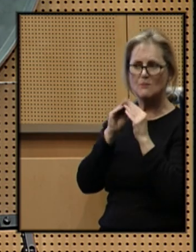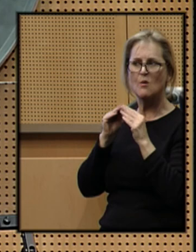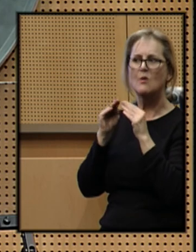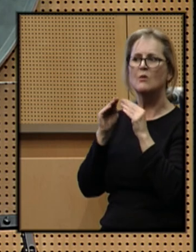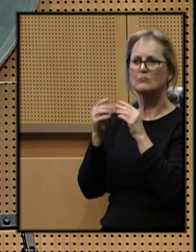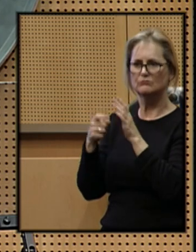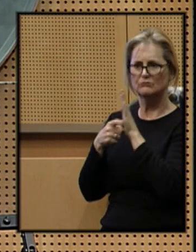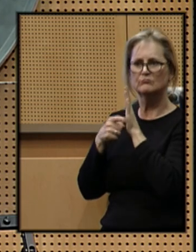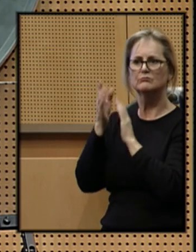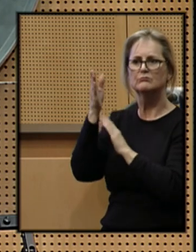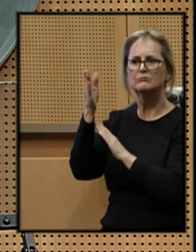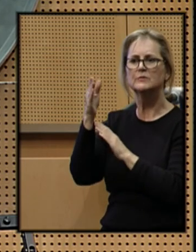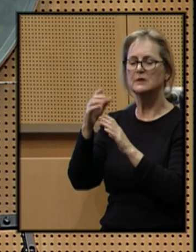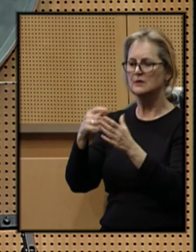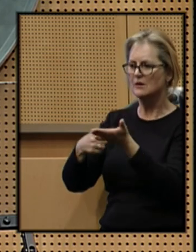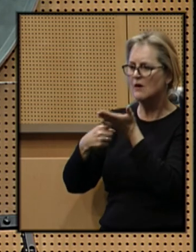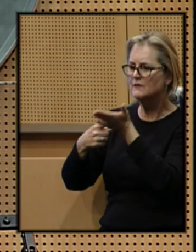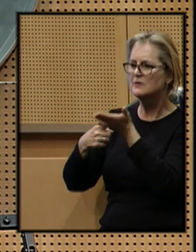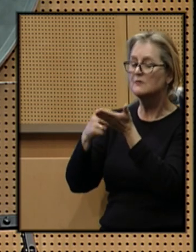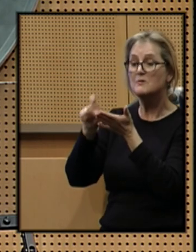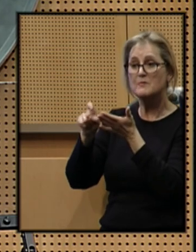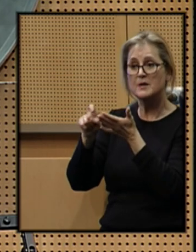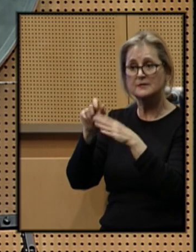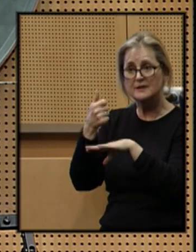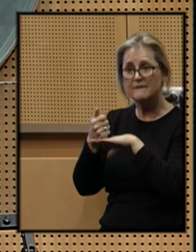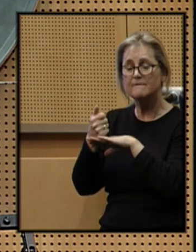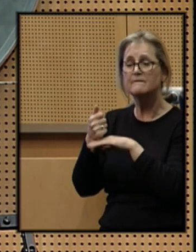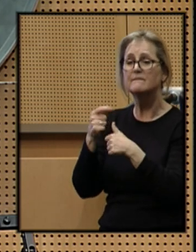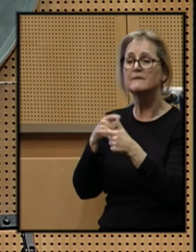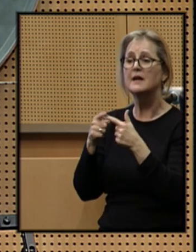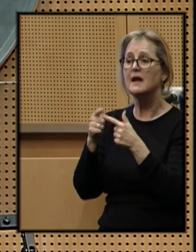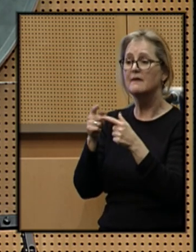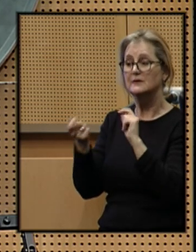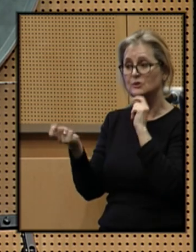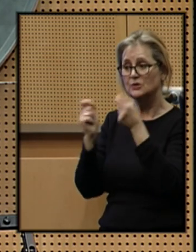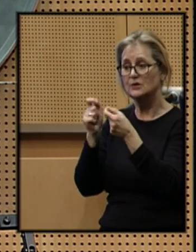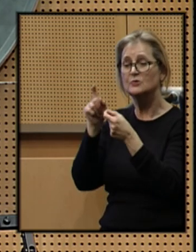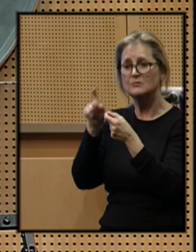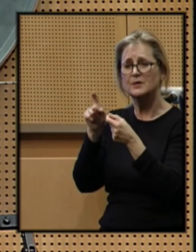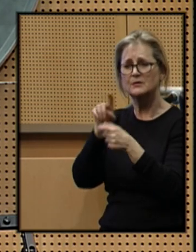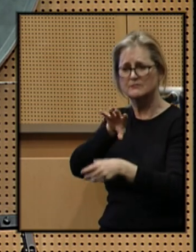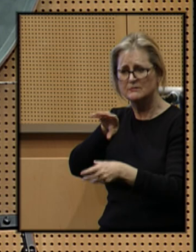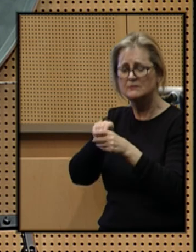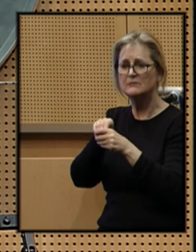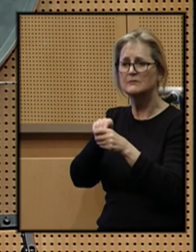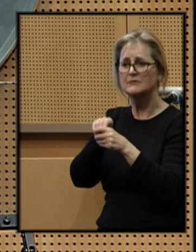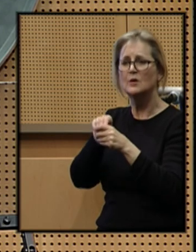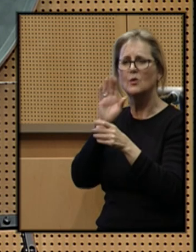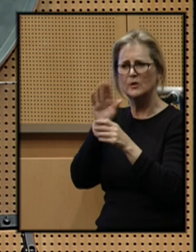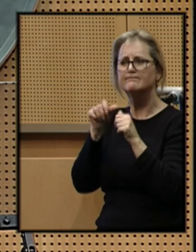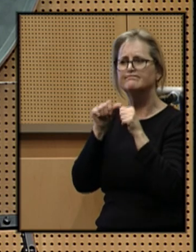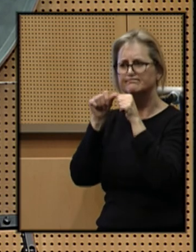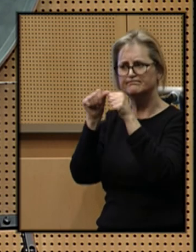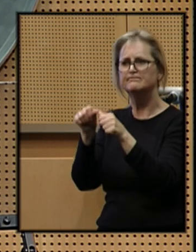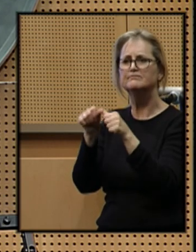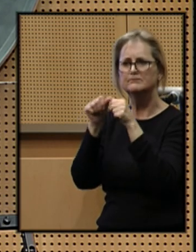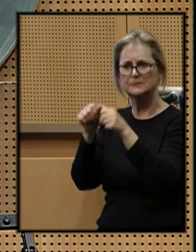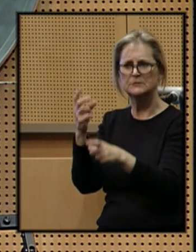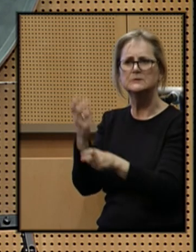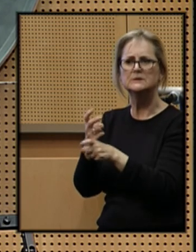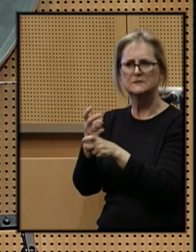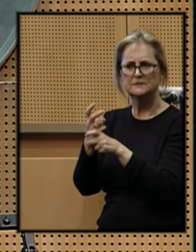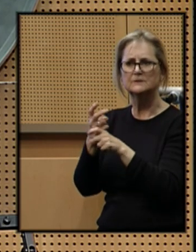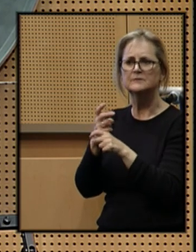required. The conversation we must have and the change we must be part of will continue to be difficult